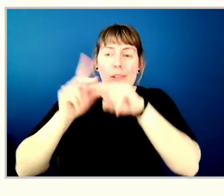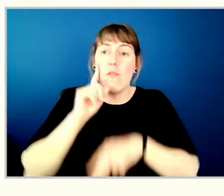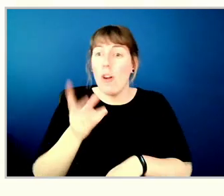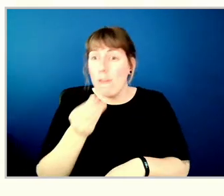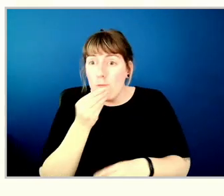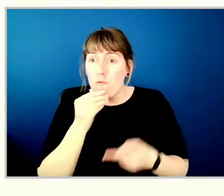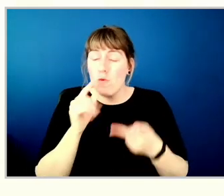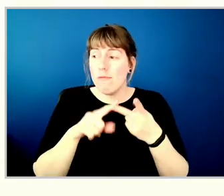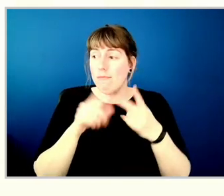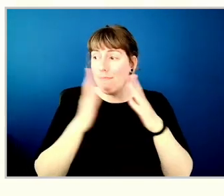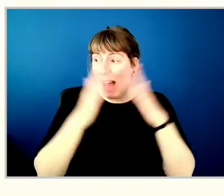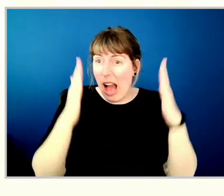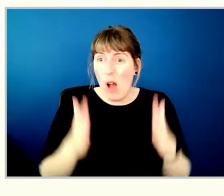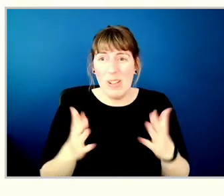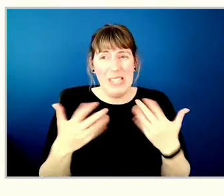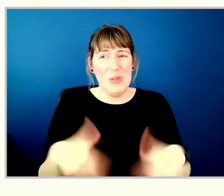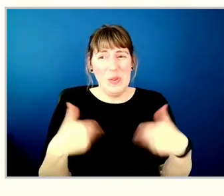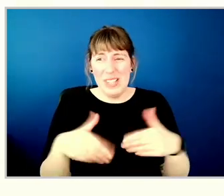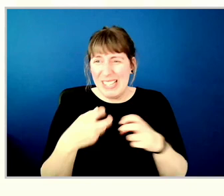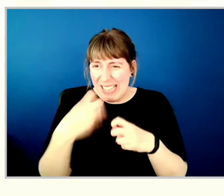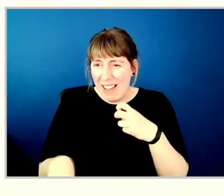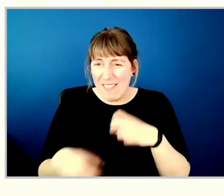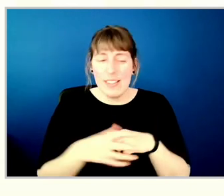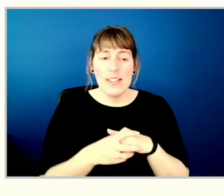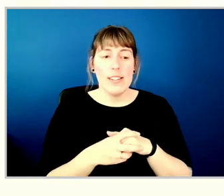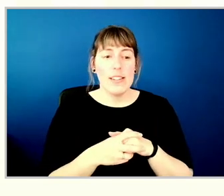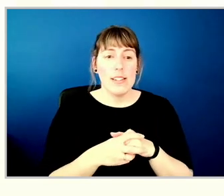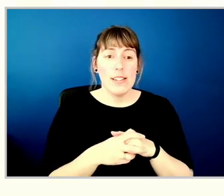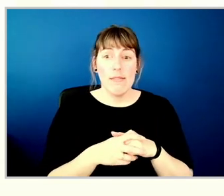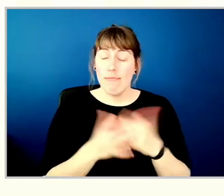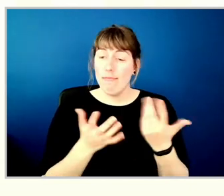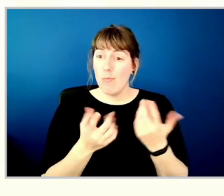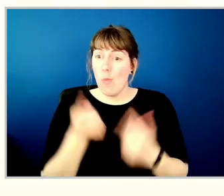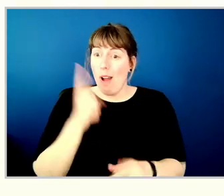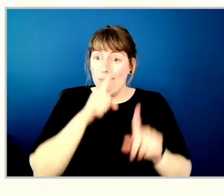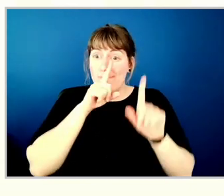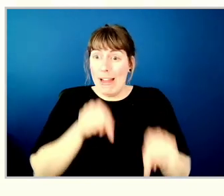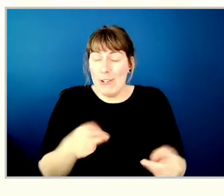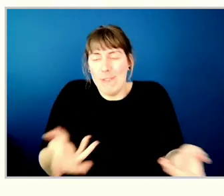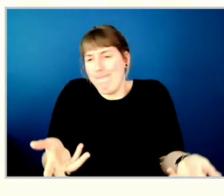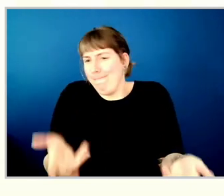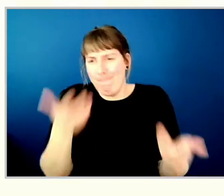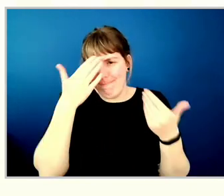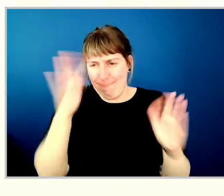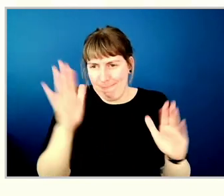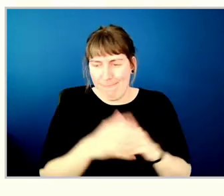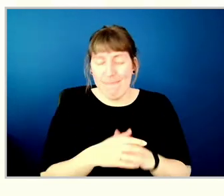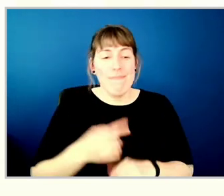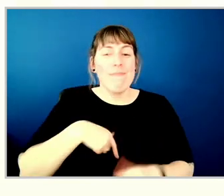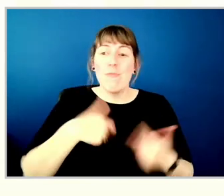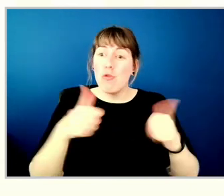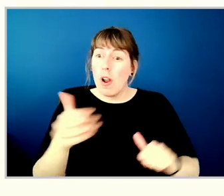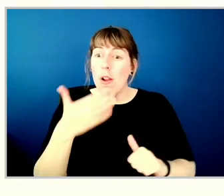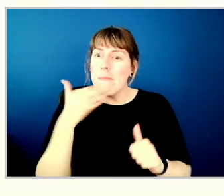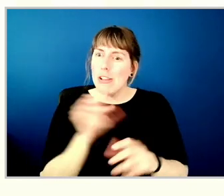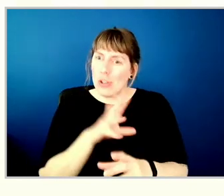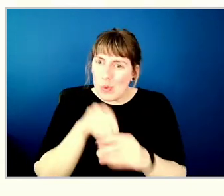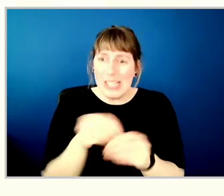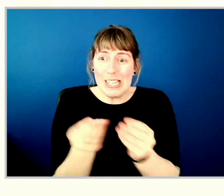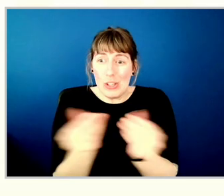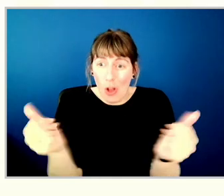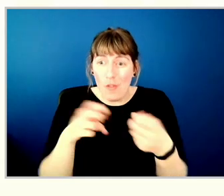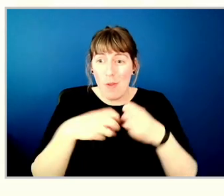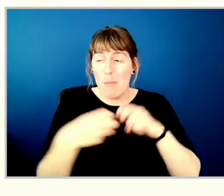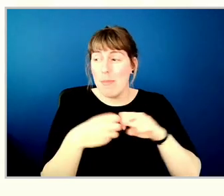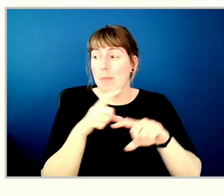insecurity. And certainly there isn't one quick fix. And you know, we do our best to be part of the solution, but certainly it